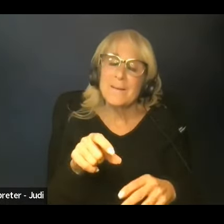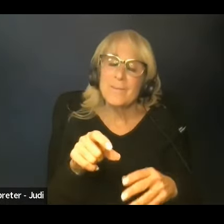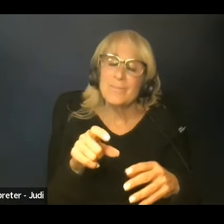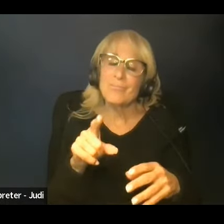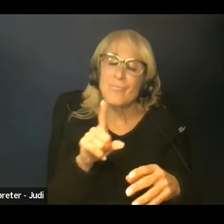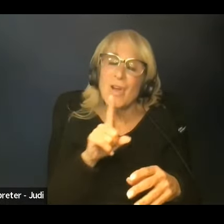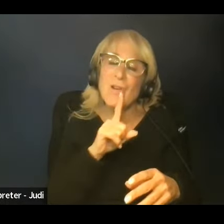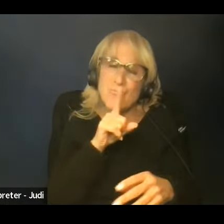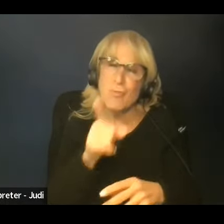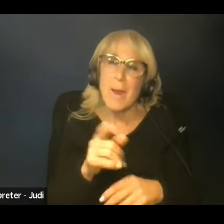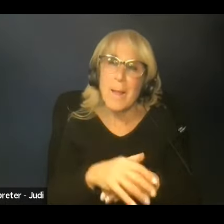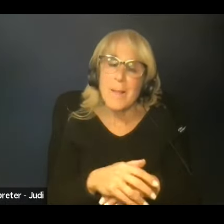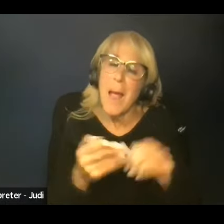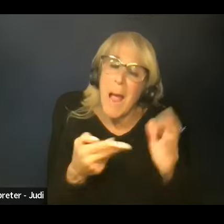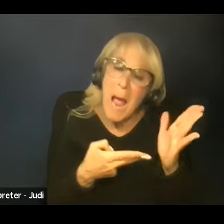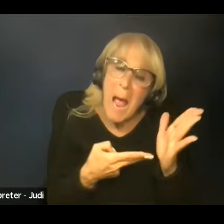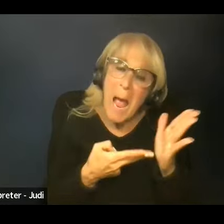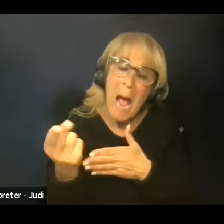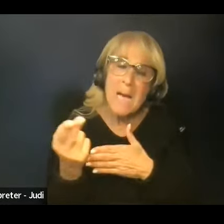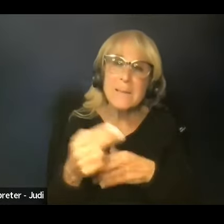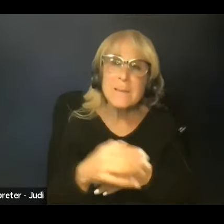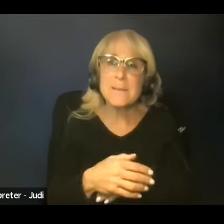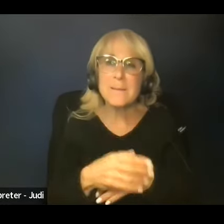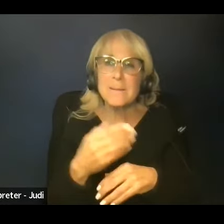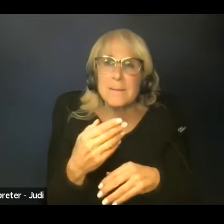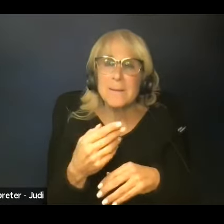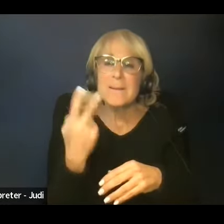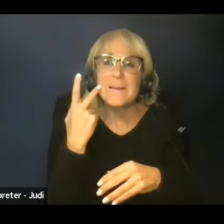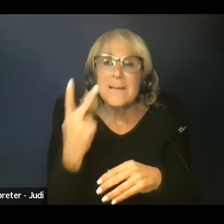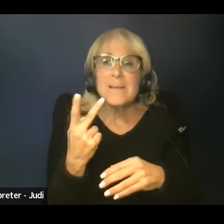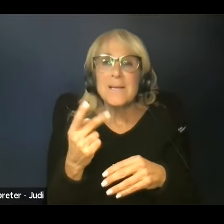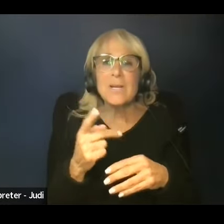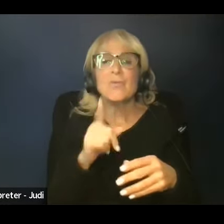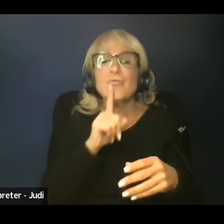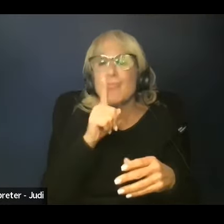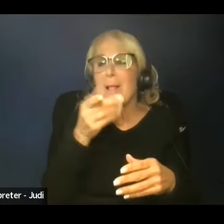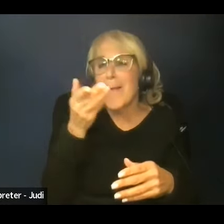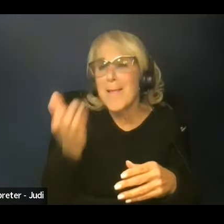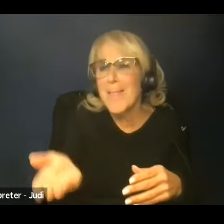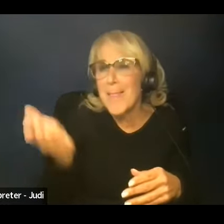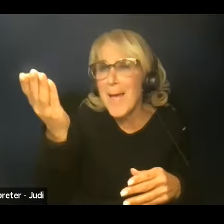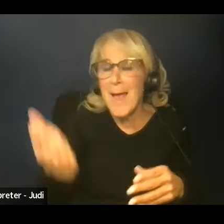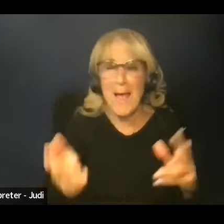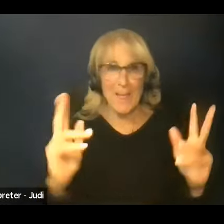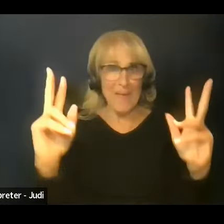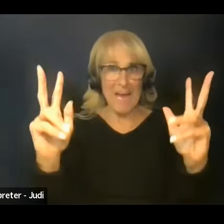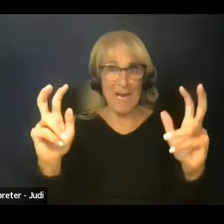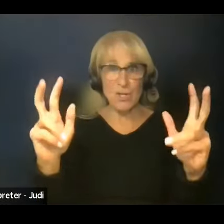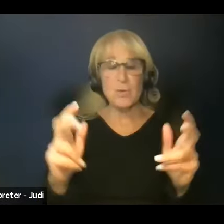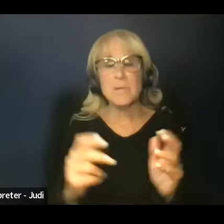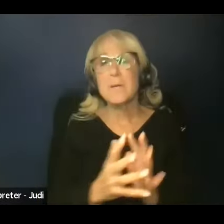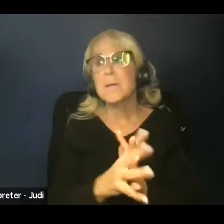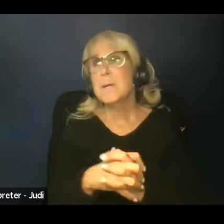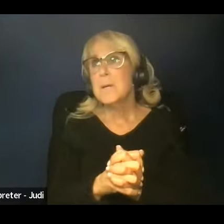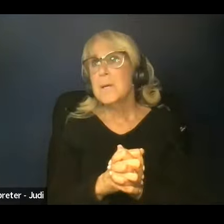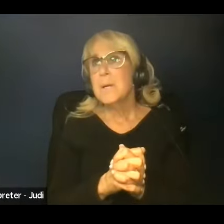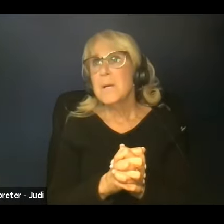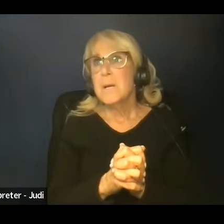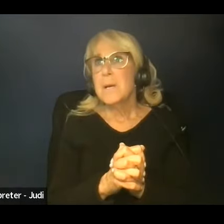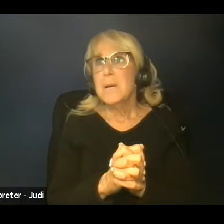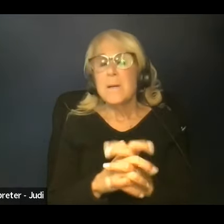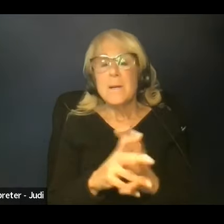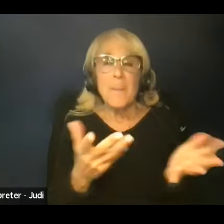Um, we have to see what's really out there, what the issues are, you know, sometimes like